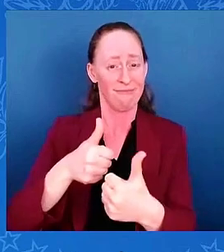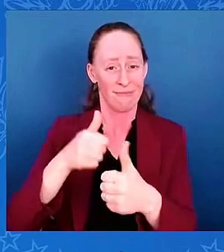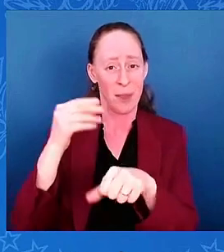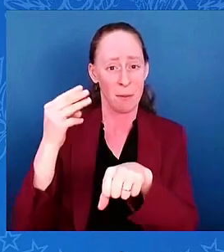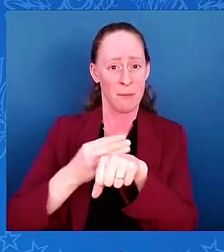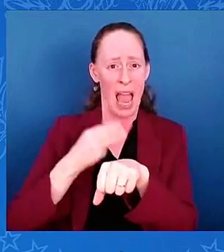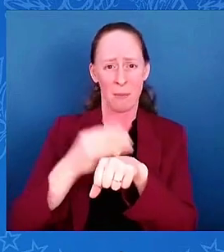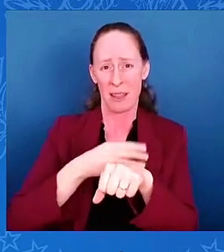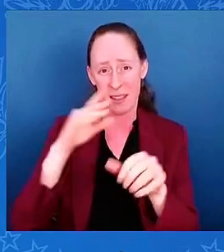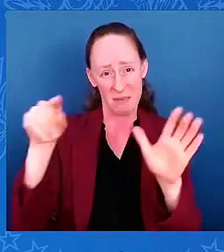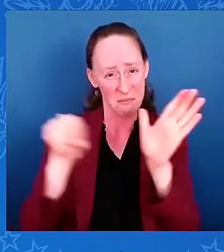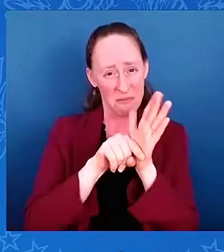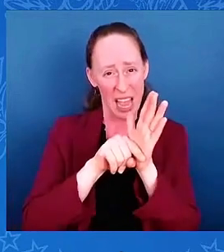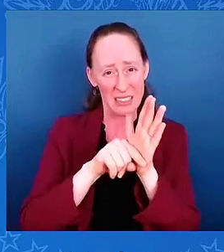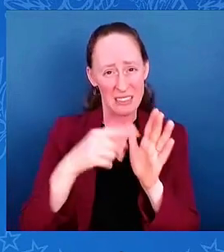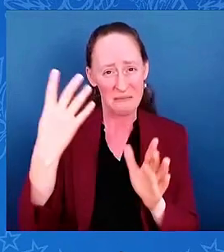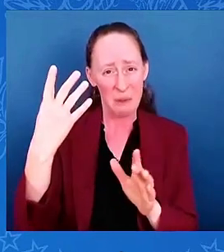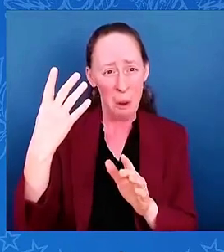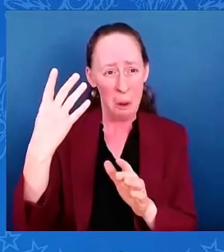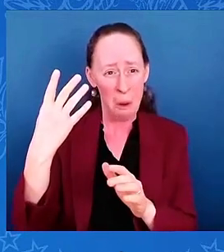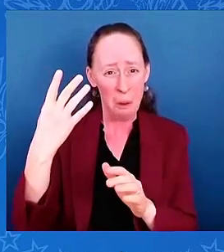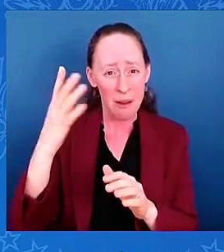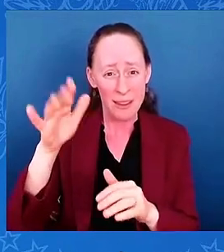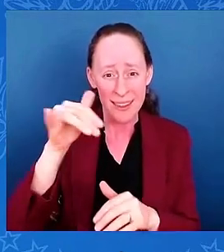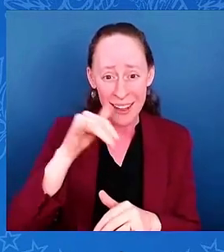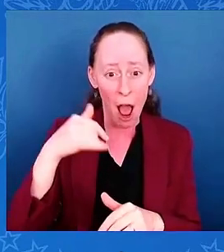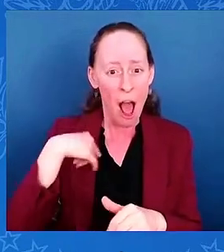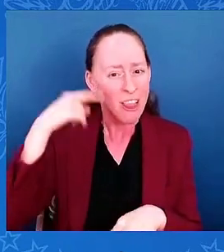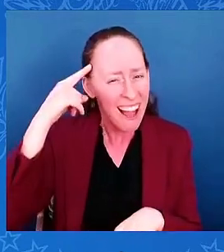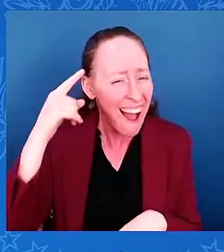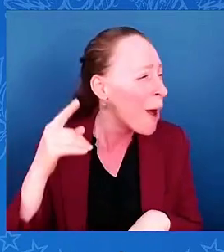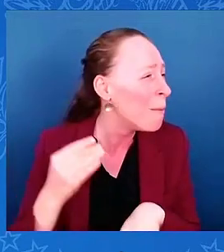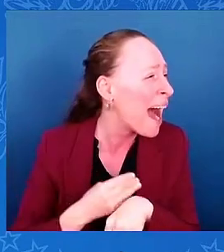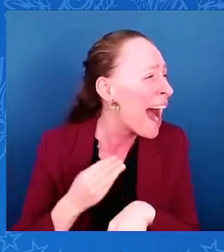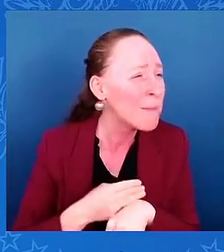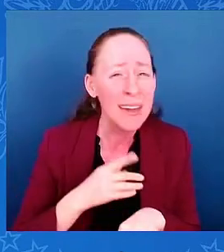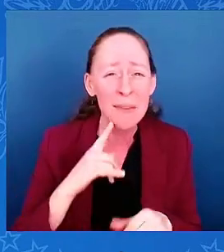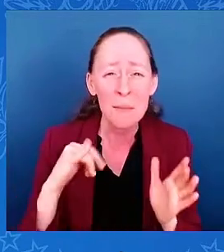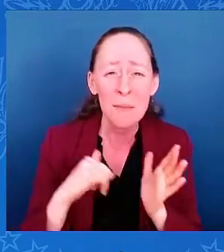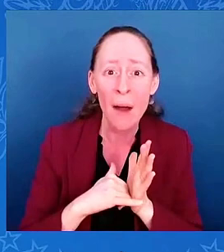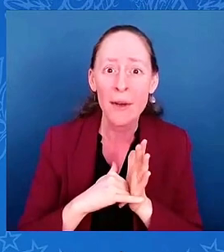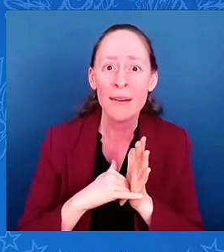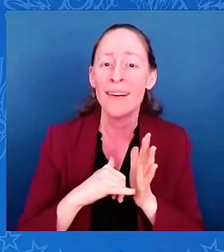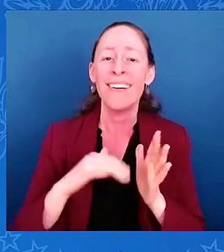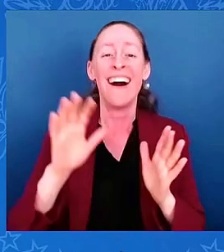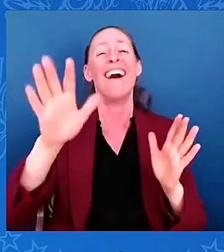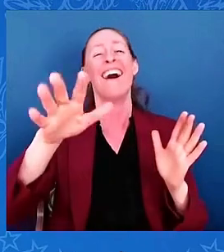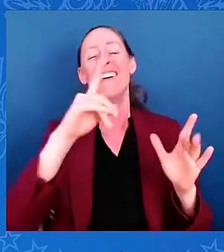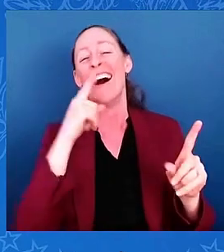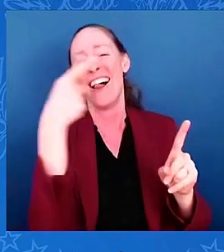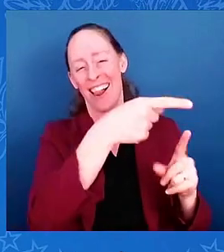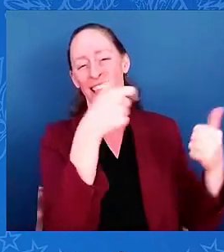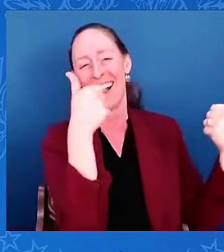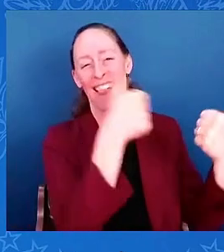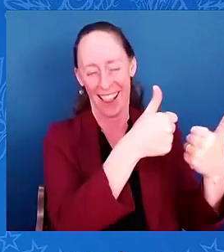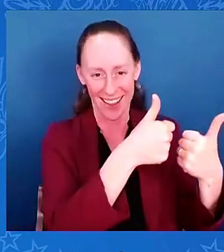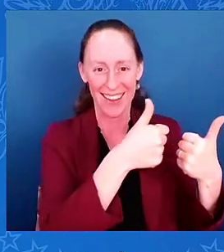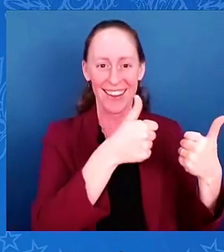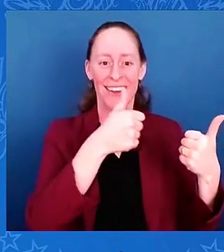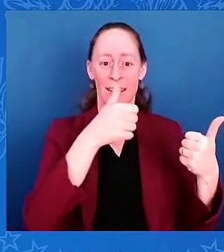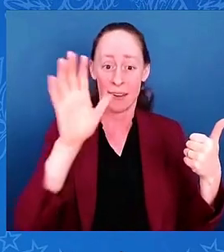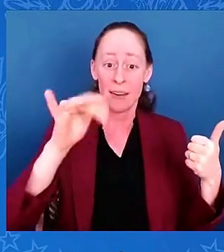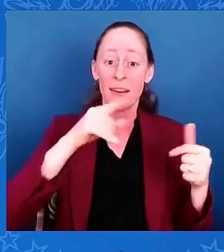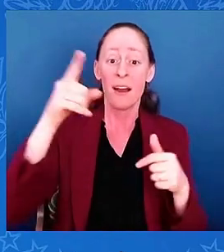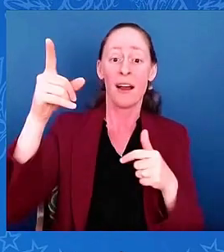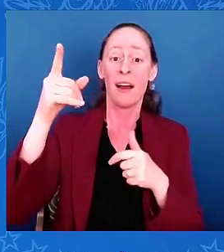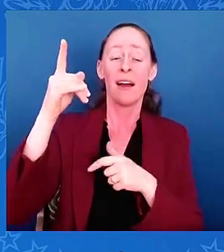Wind chills under 20 degrees in Buffalo. And when you froze them out in Baltimore, clinching the fourth AFC